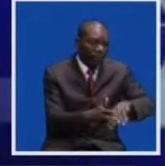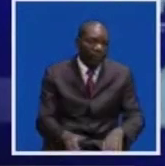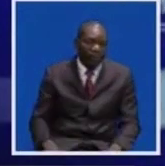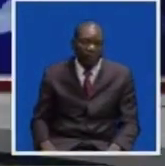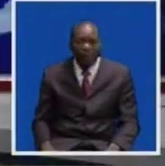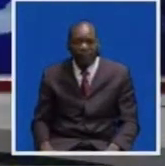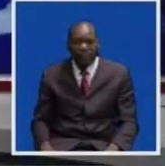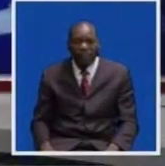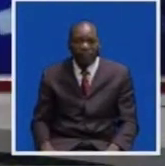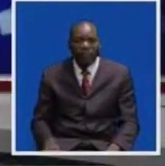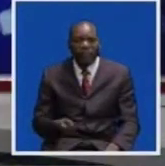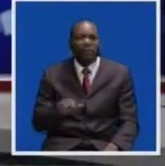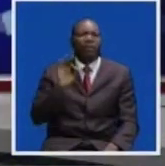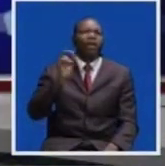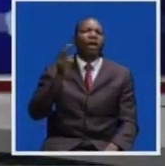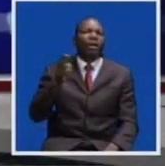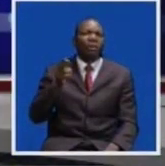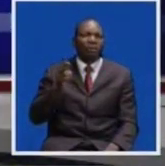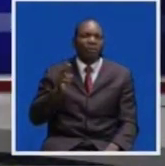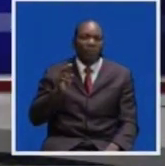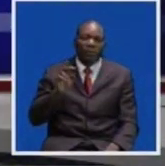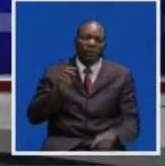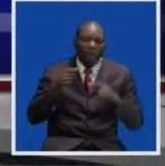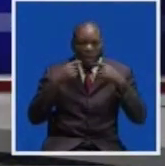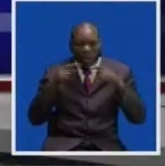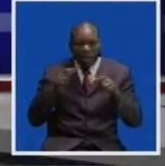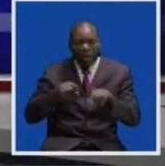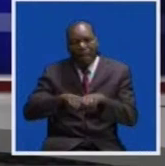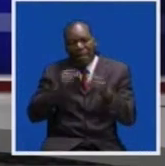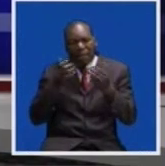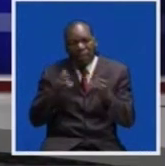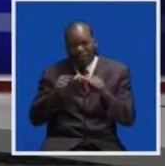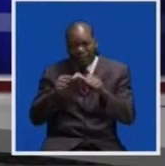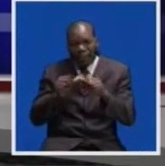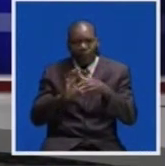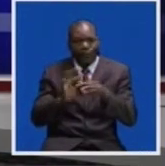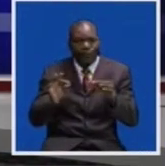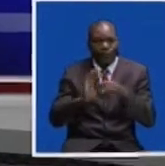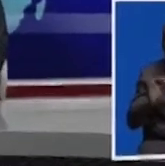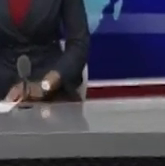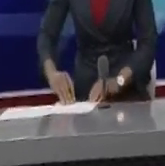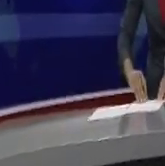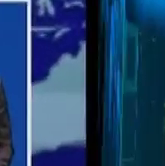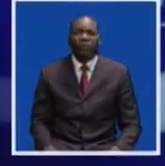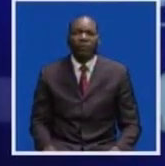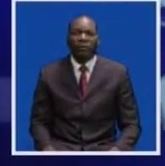You're watching the main news at 19 on ZNBC TV. Just now we go for a commercial break, but do stay tuned as we have more news yet to come.